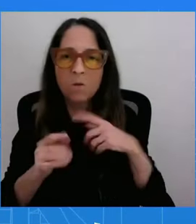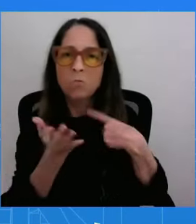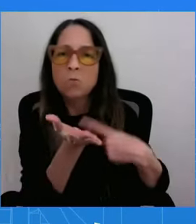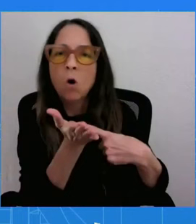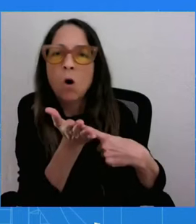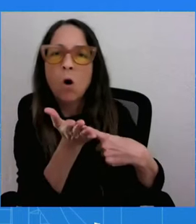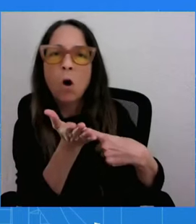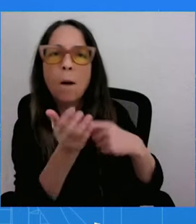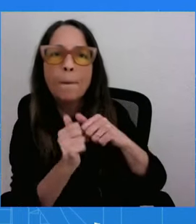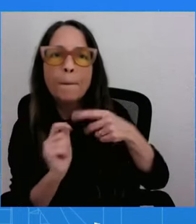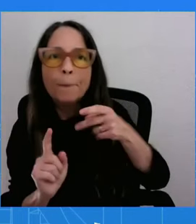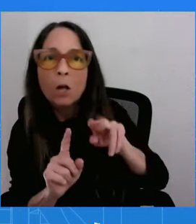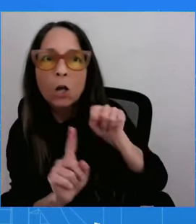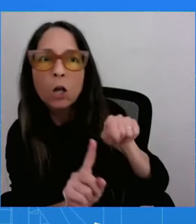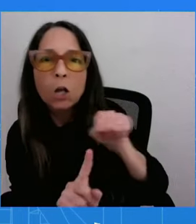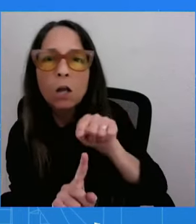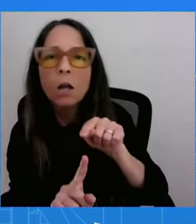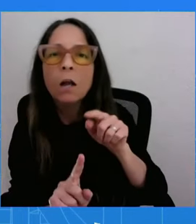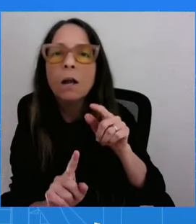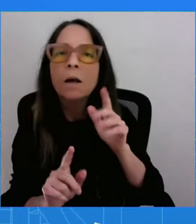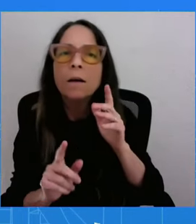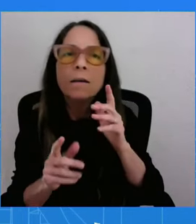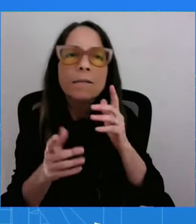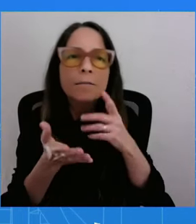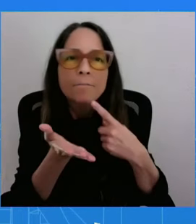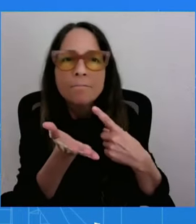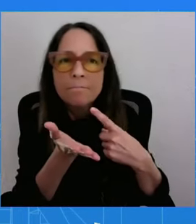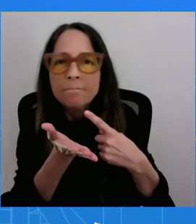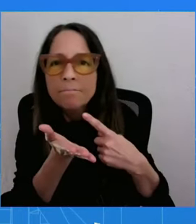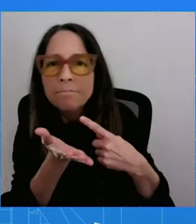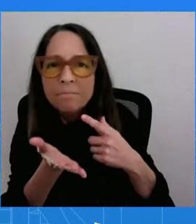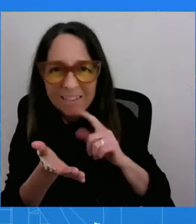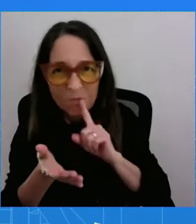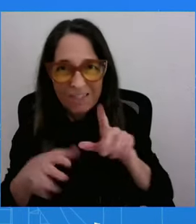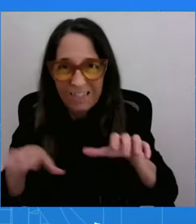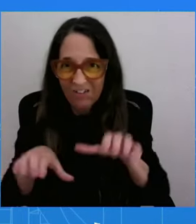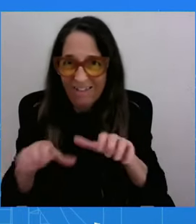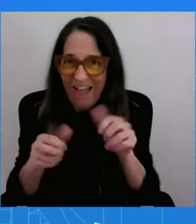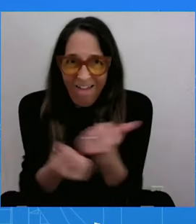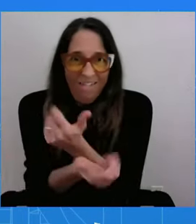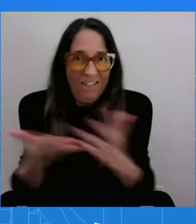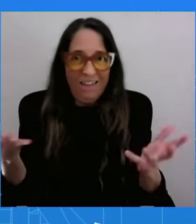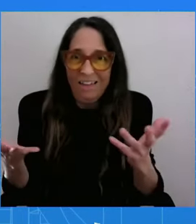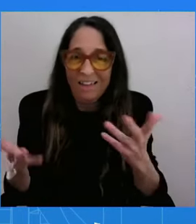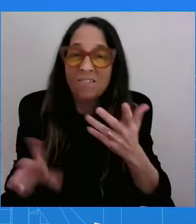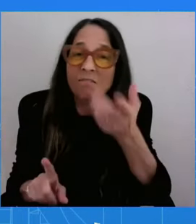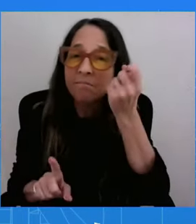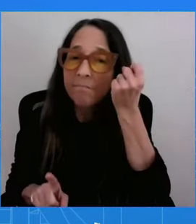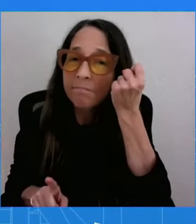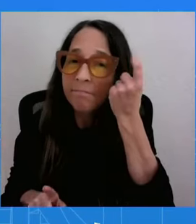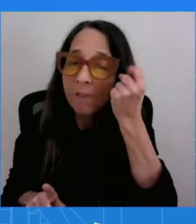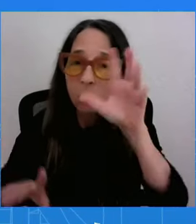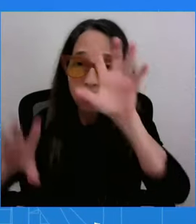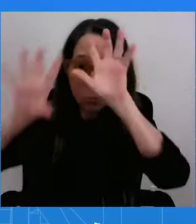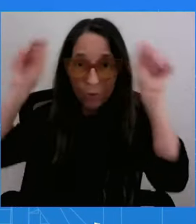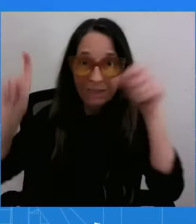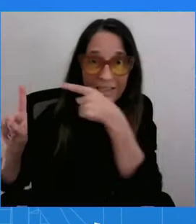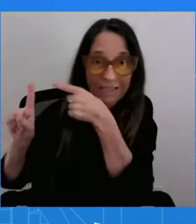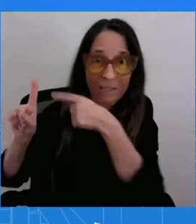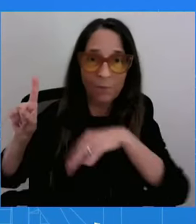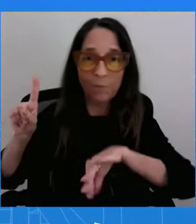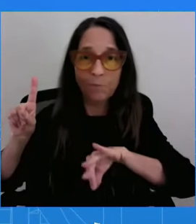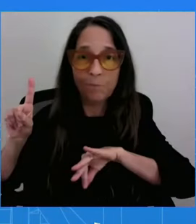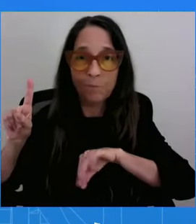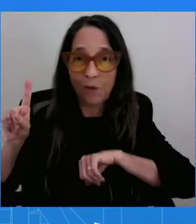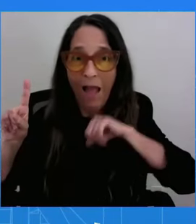proud of her. He's proud that he was, that he selected her. And I think that is, and he is proud to continue to serve